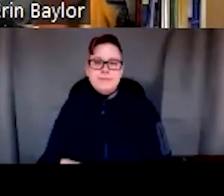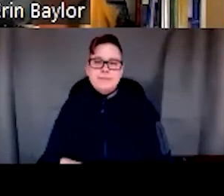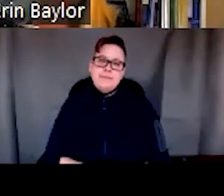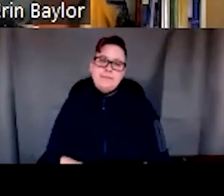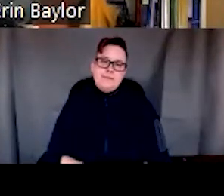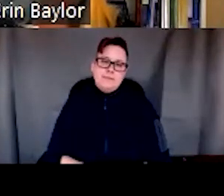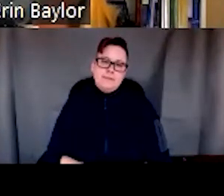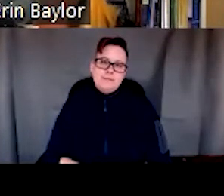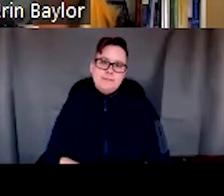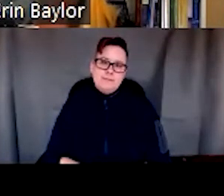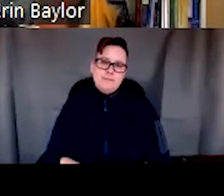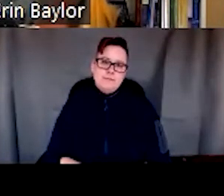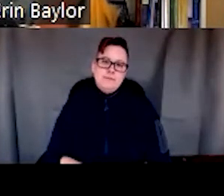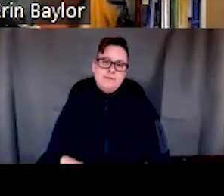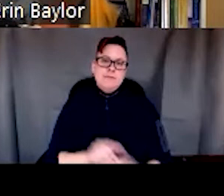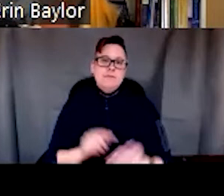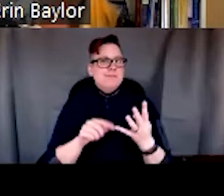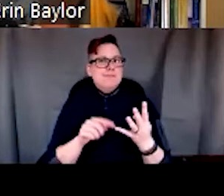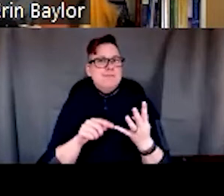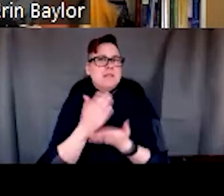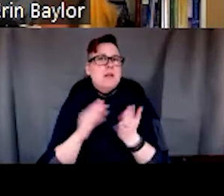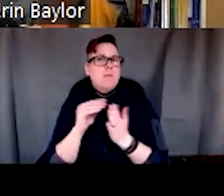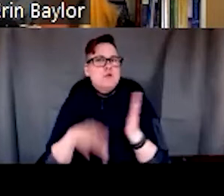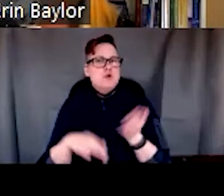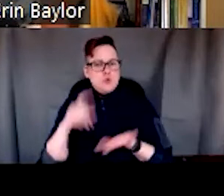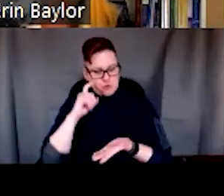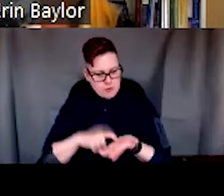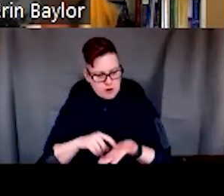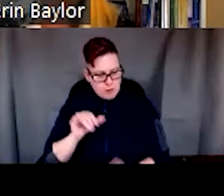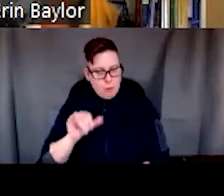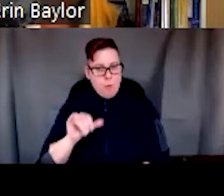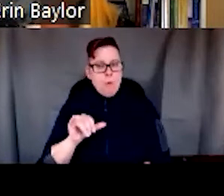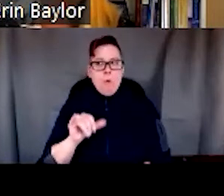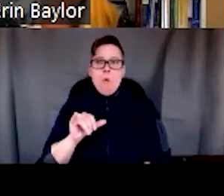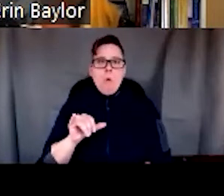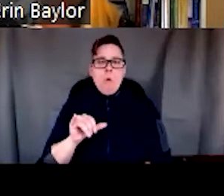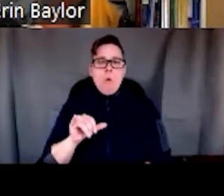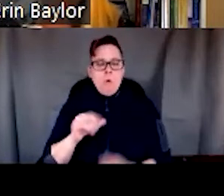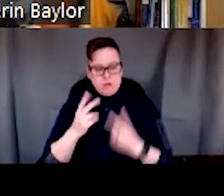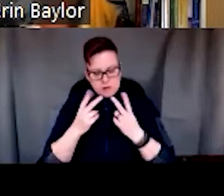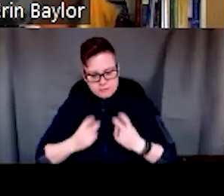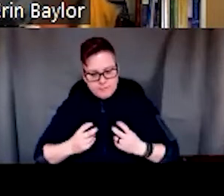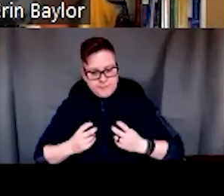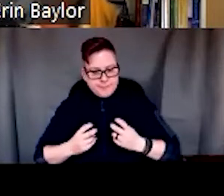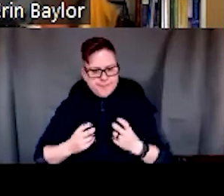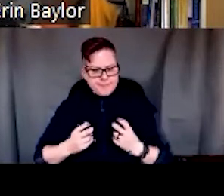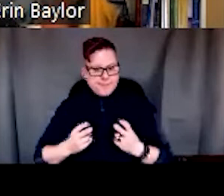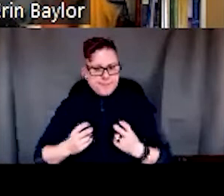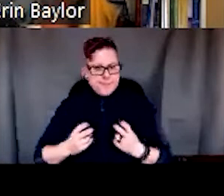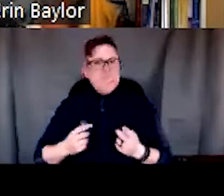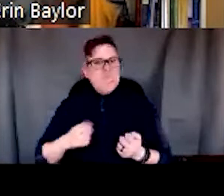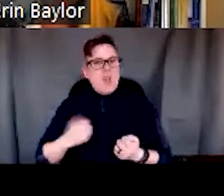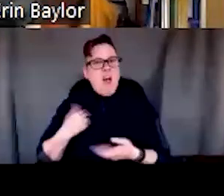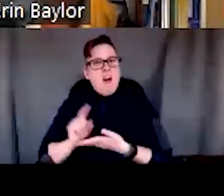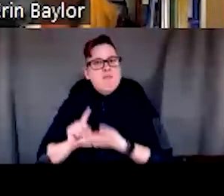then, you know, having students kind of acknowledge, um, some self-reflection about, um, privilege